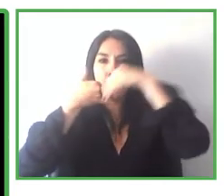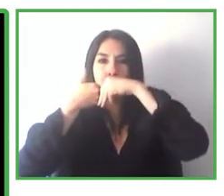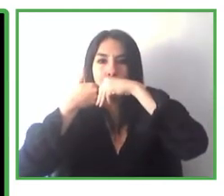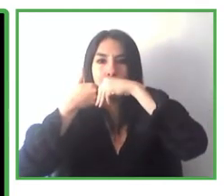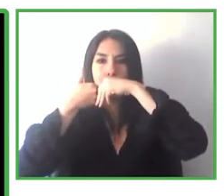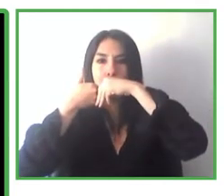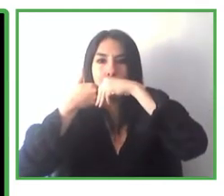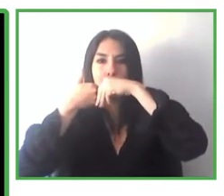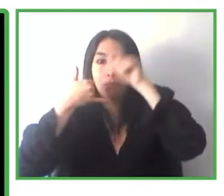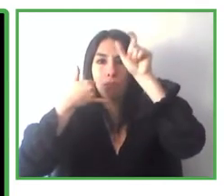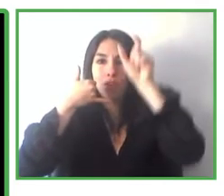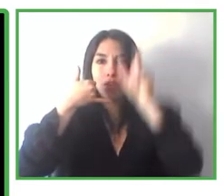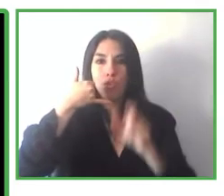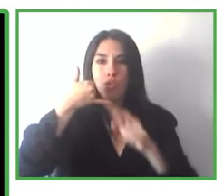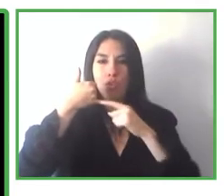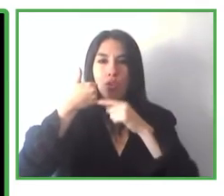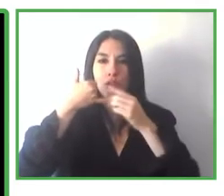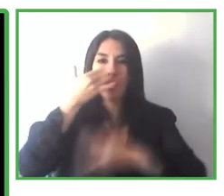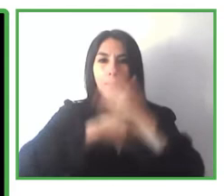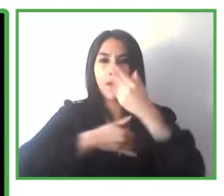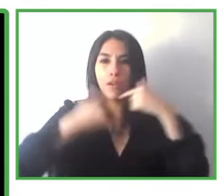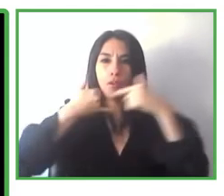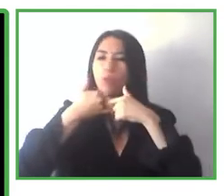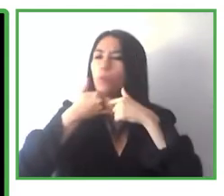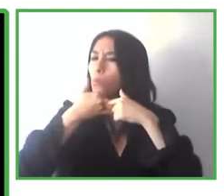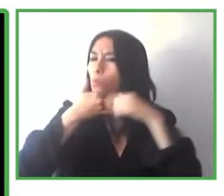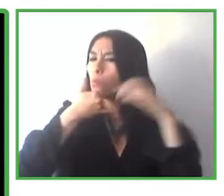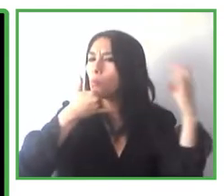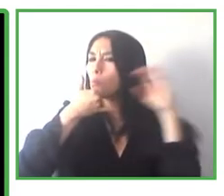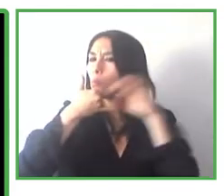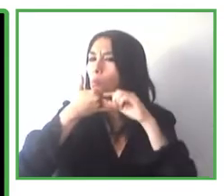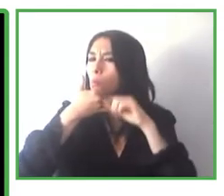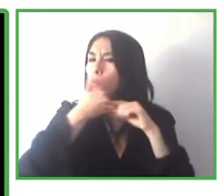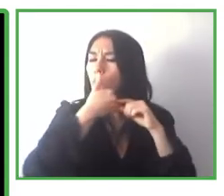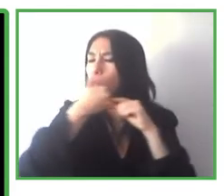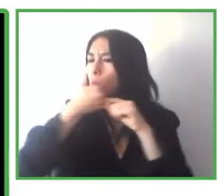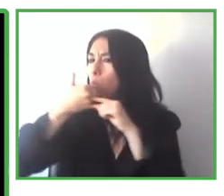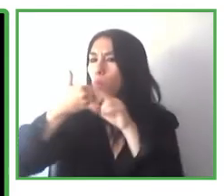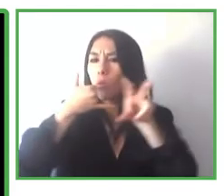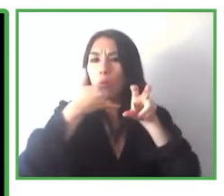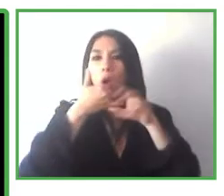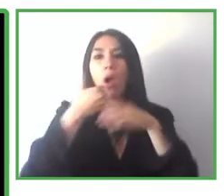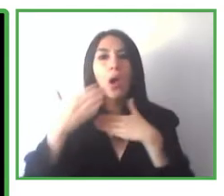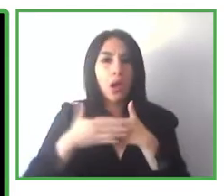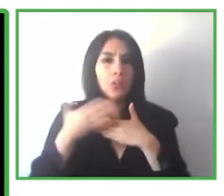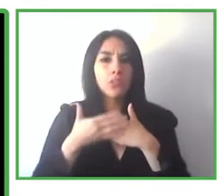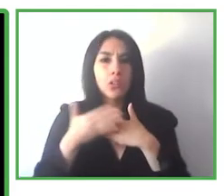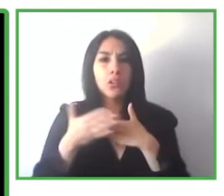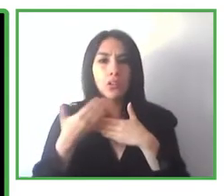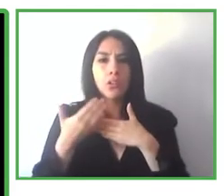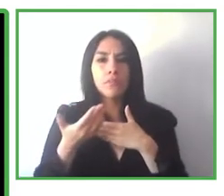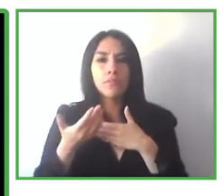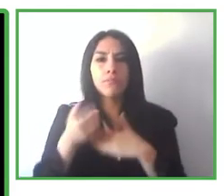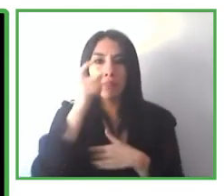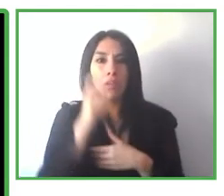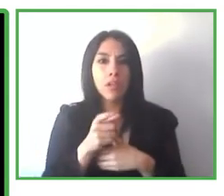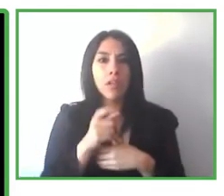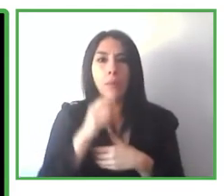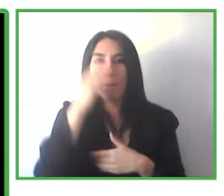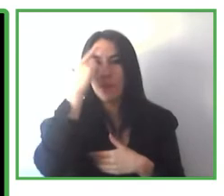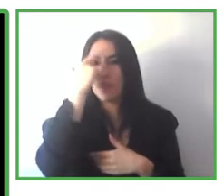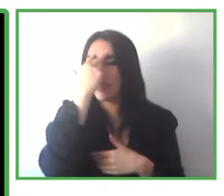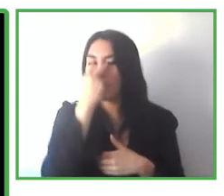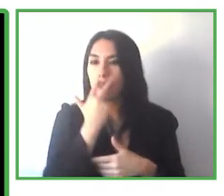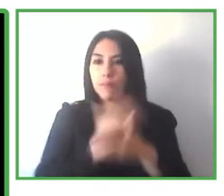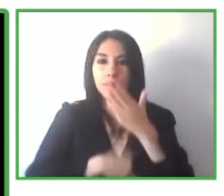people with visual impairments to identify the different stands. It was incredible. It was an amazing experience for everyone, for